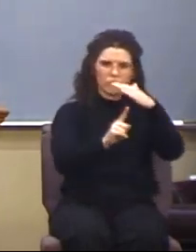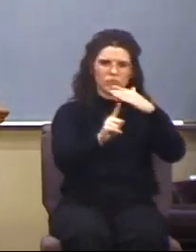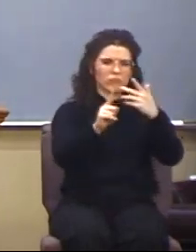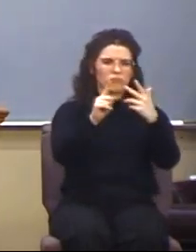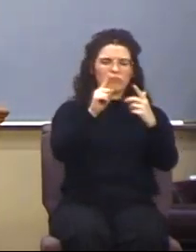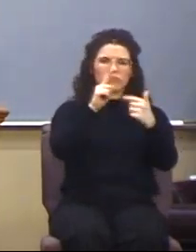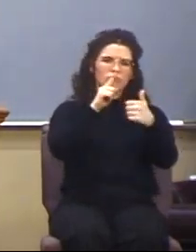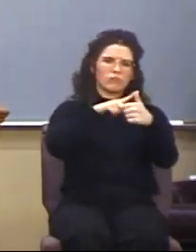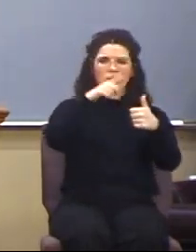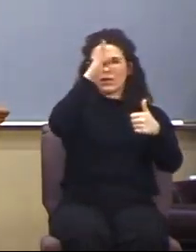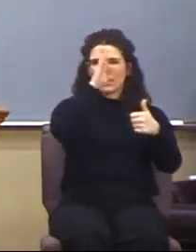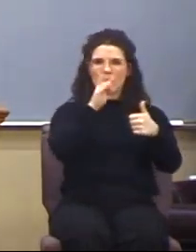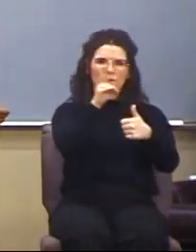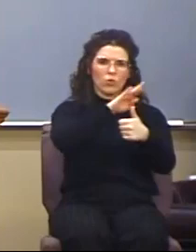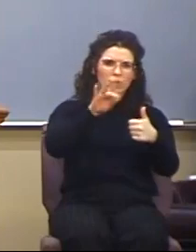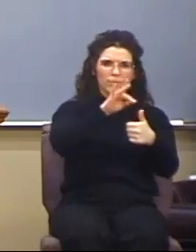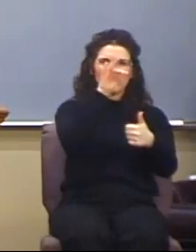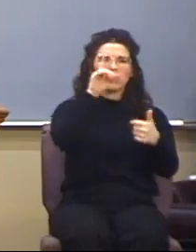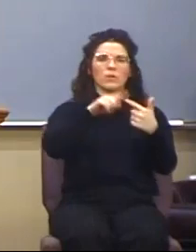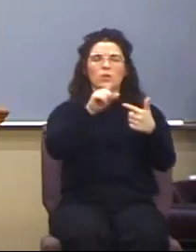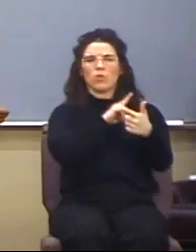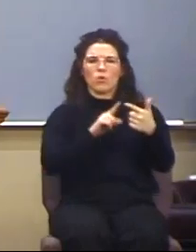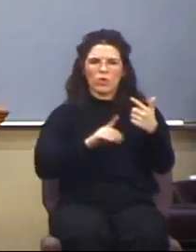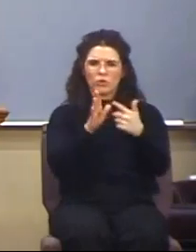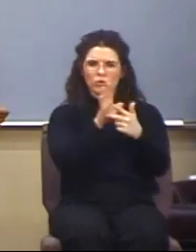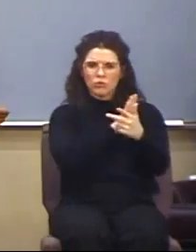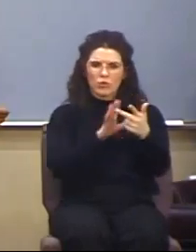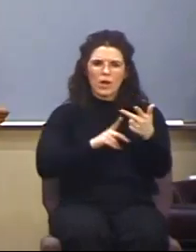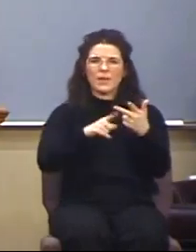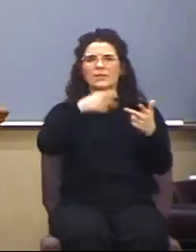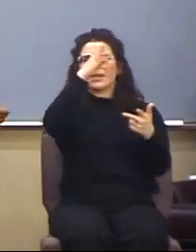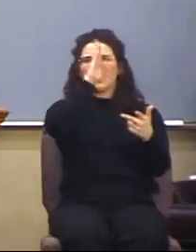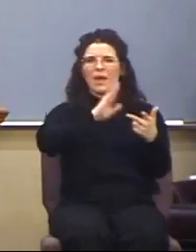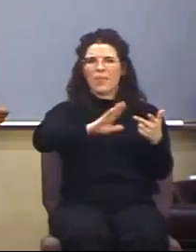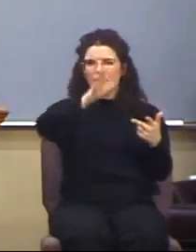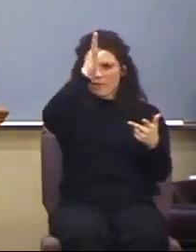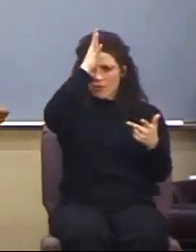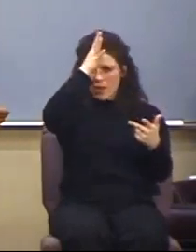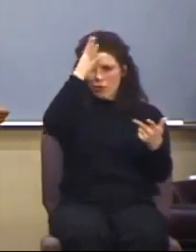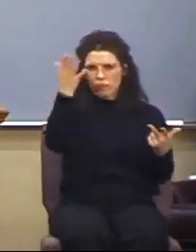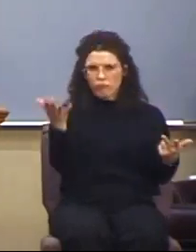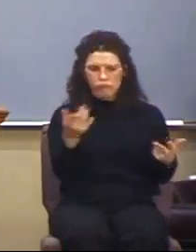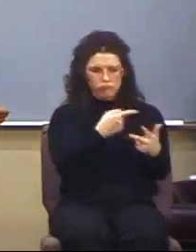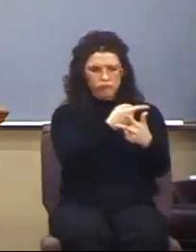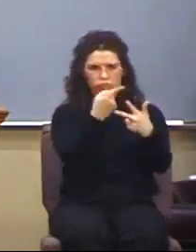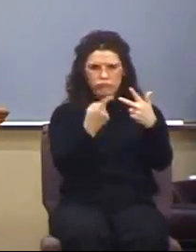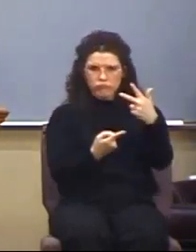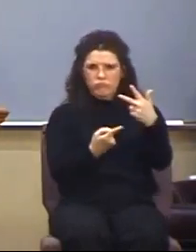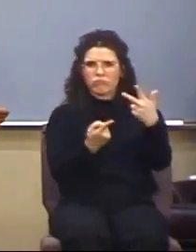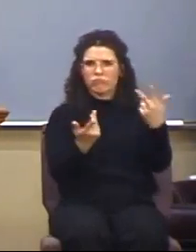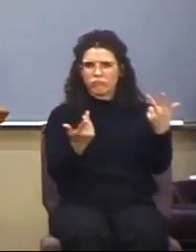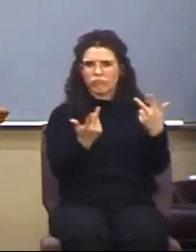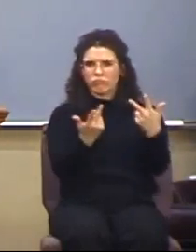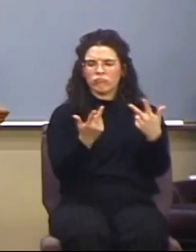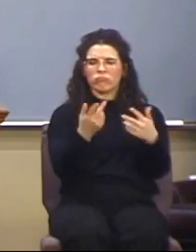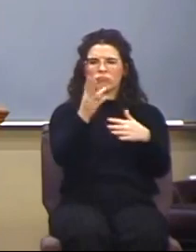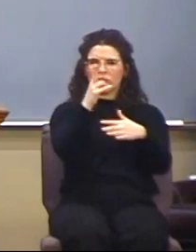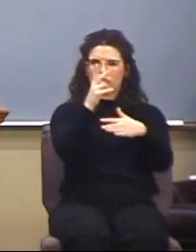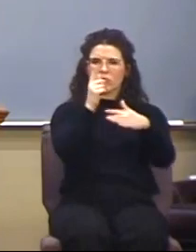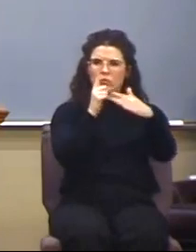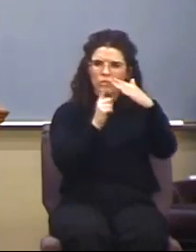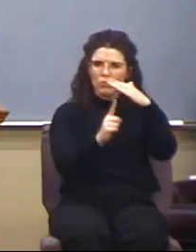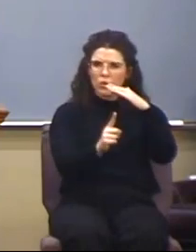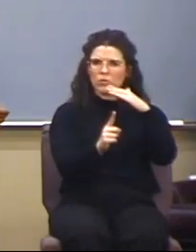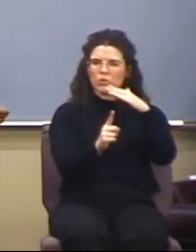God, the Holy Spirit. You have the Lord Jesus Christ, and then you have God, the Father. What Paul's going to emphasize is the